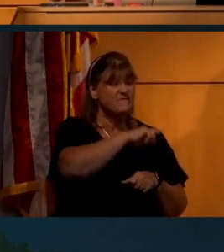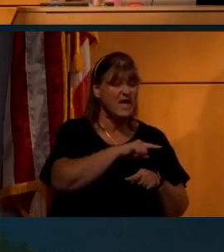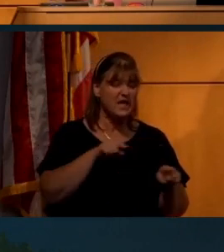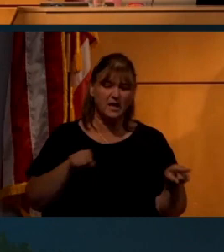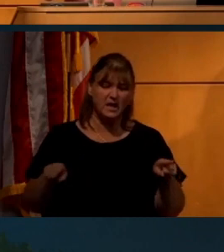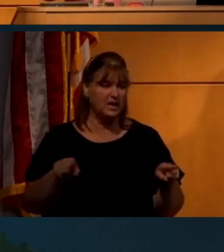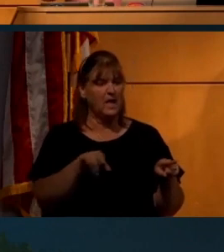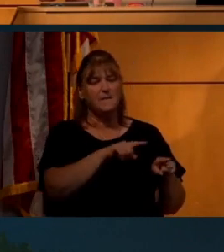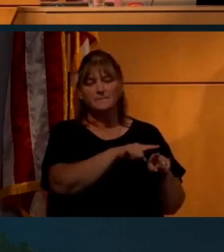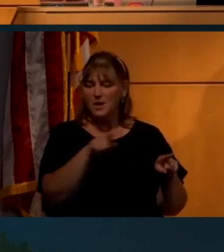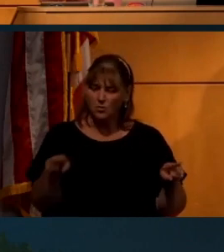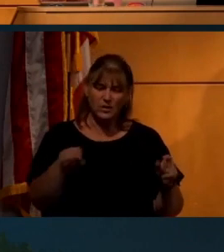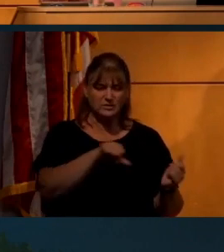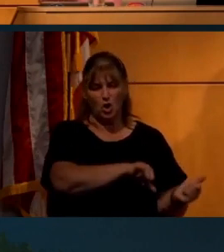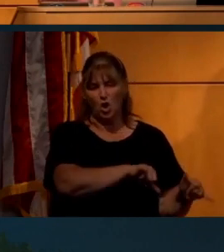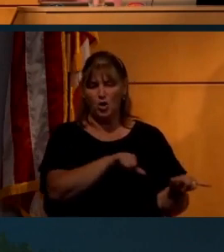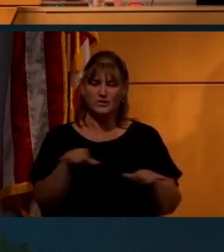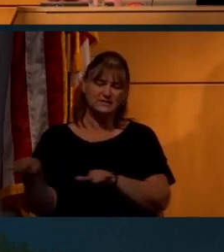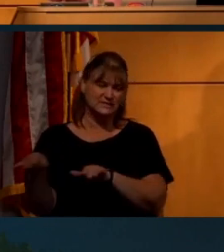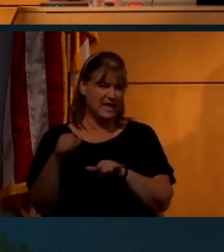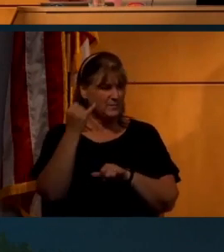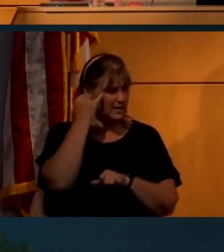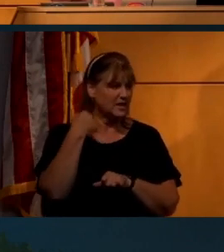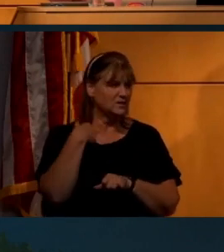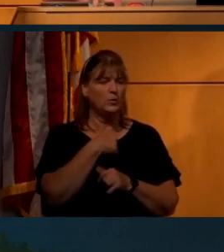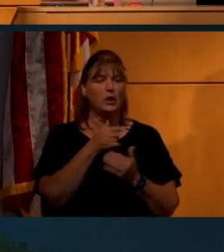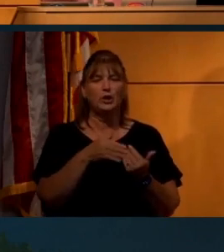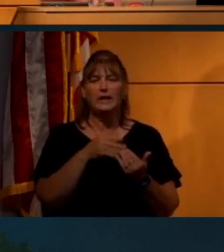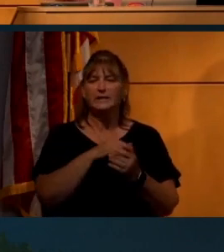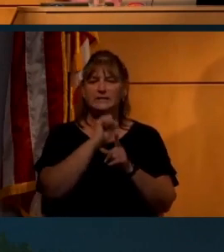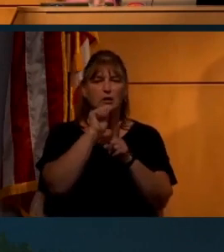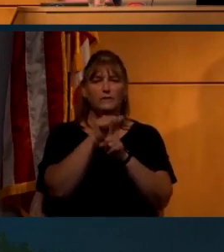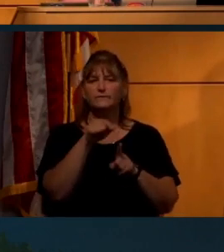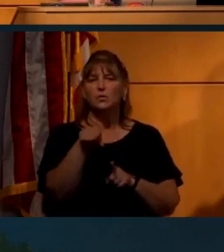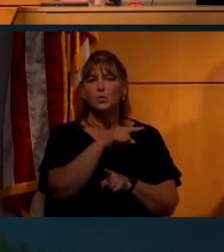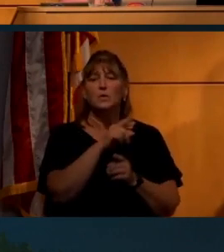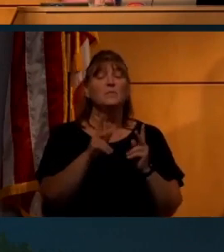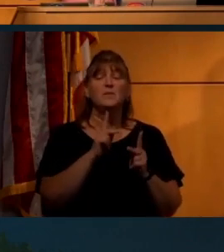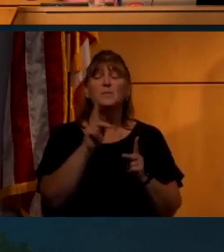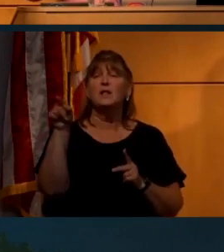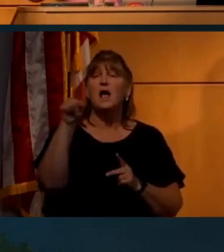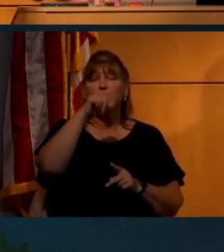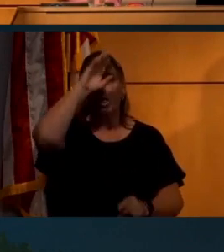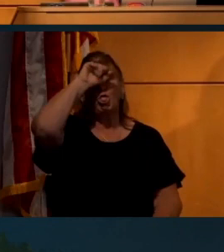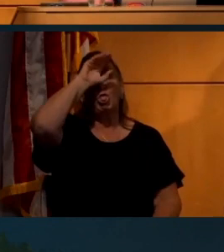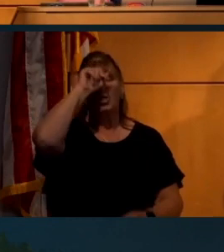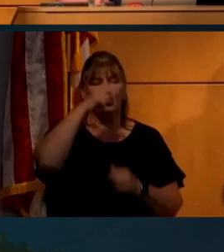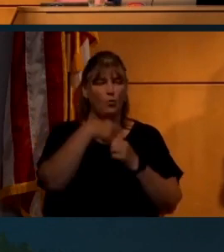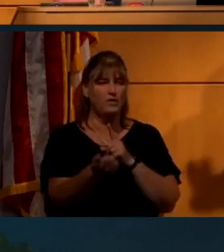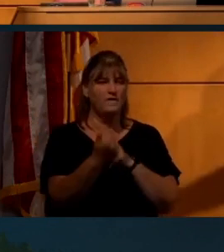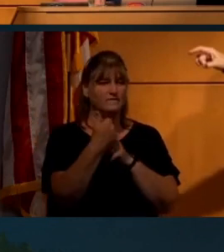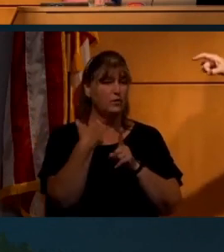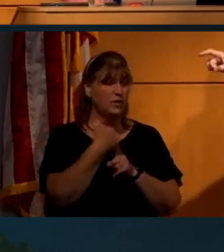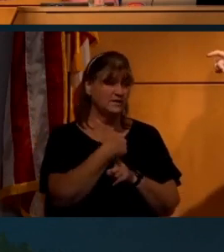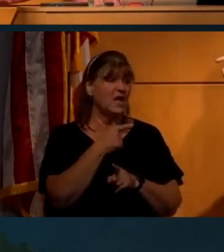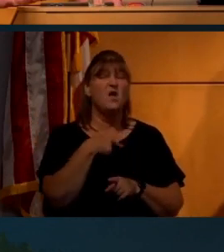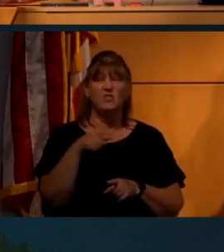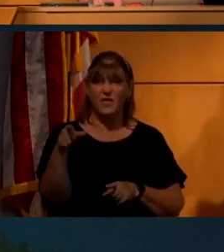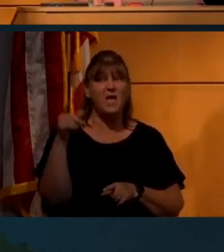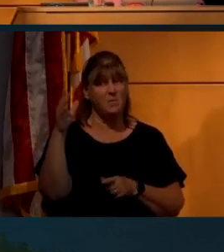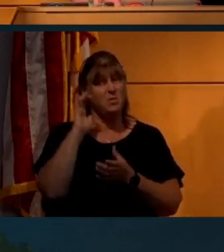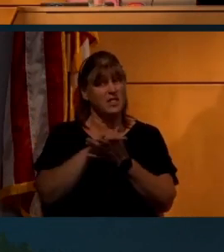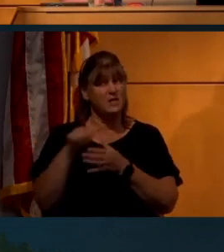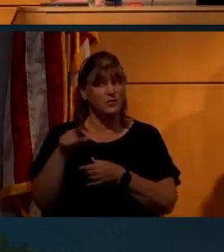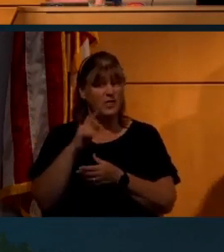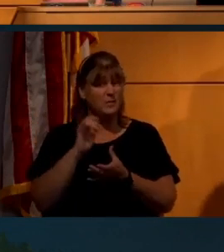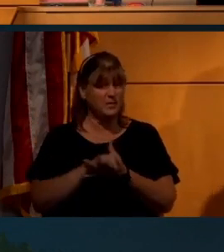but it's all based on the same ideas. We are easy to fool. And there are people out there who want to fool us and they may believe what they're saying.